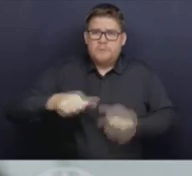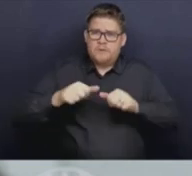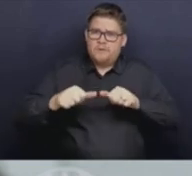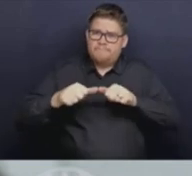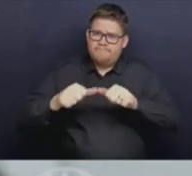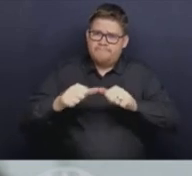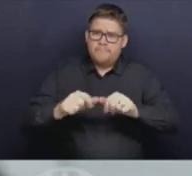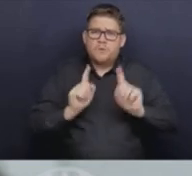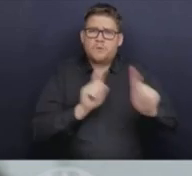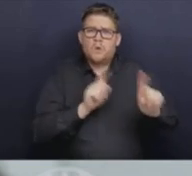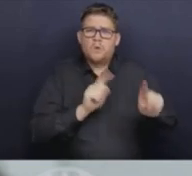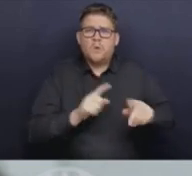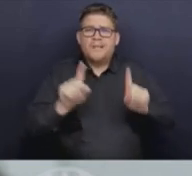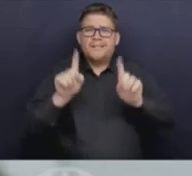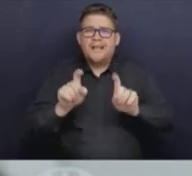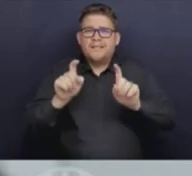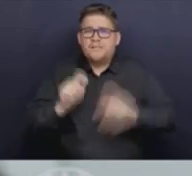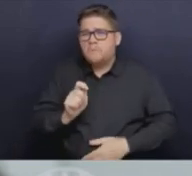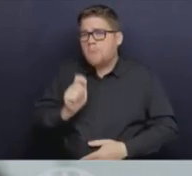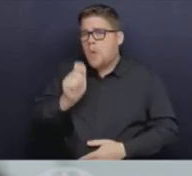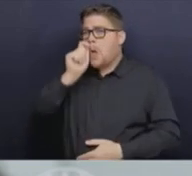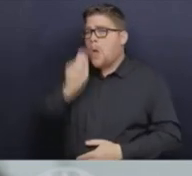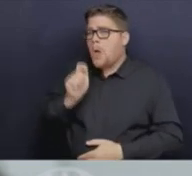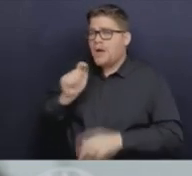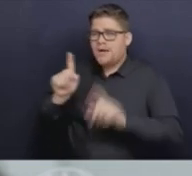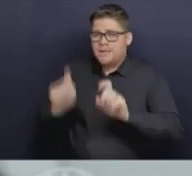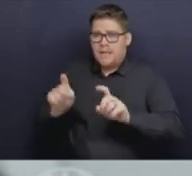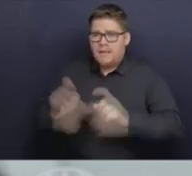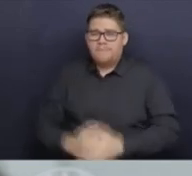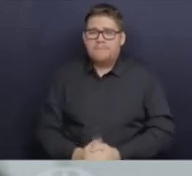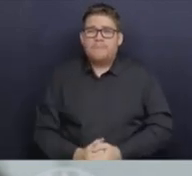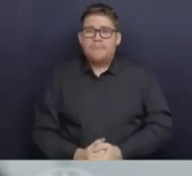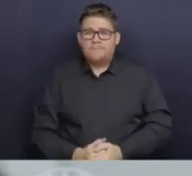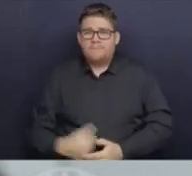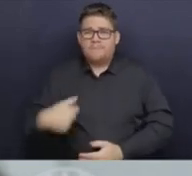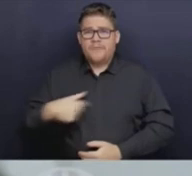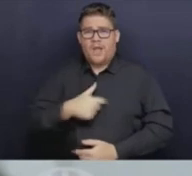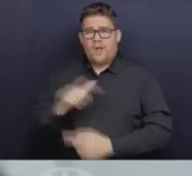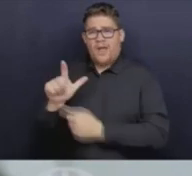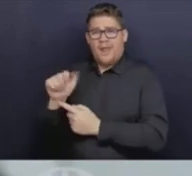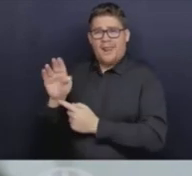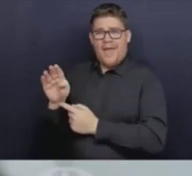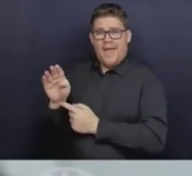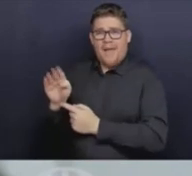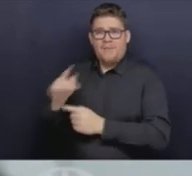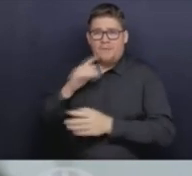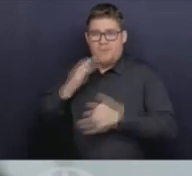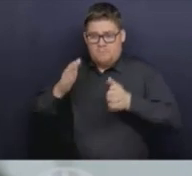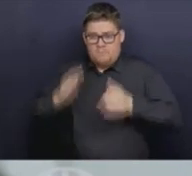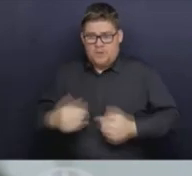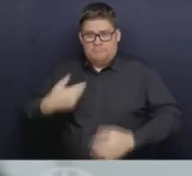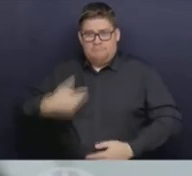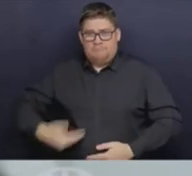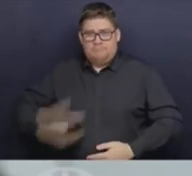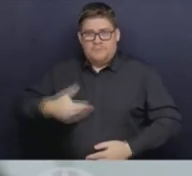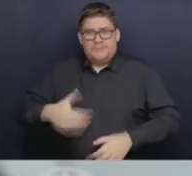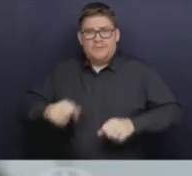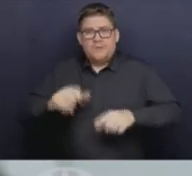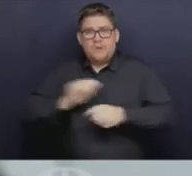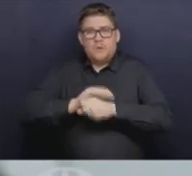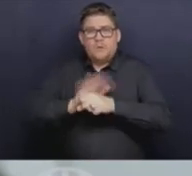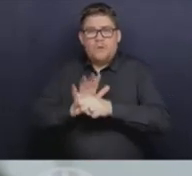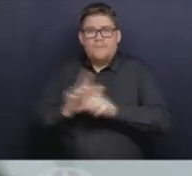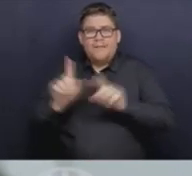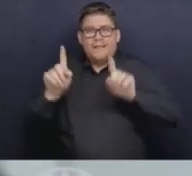And in our laboratories now, when somebody gets a test for COVID because of respiratory illness, we also test for RSV,